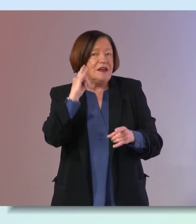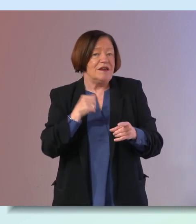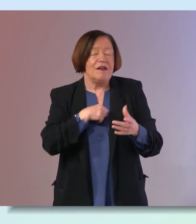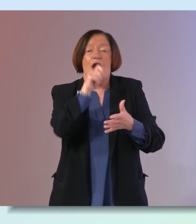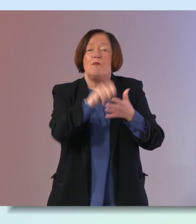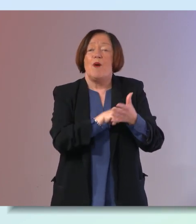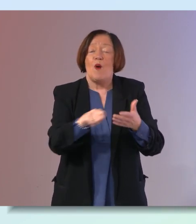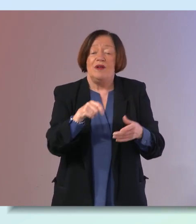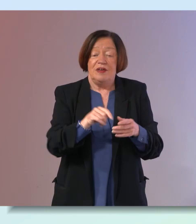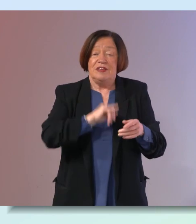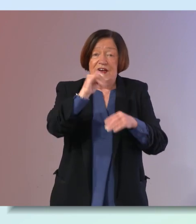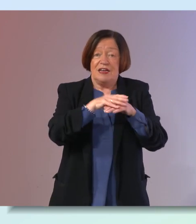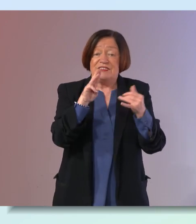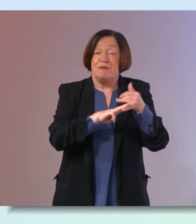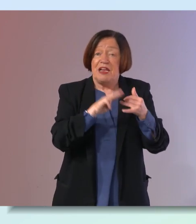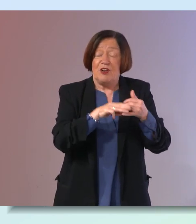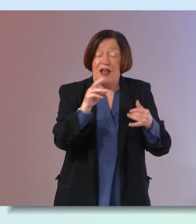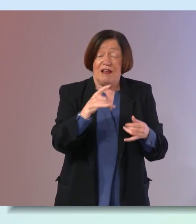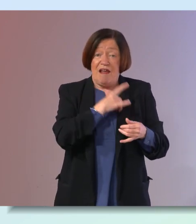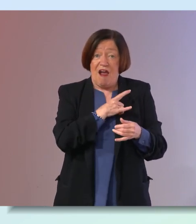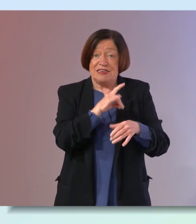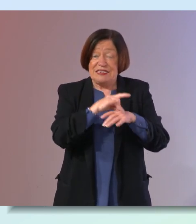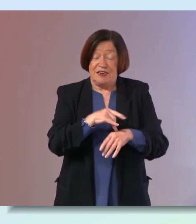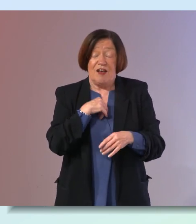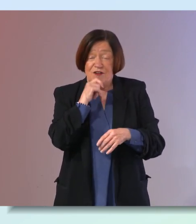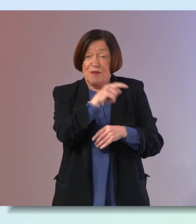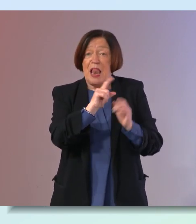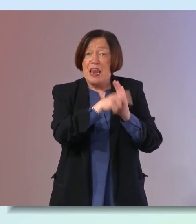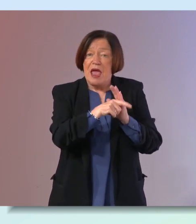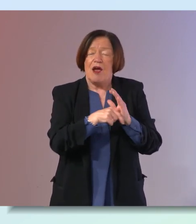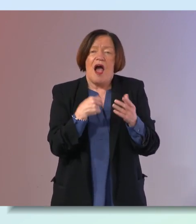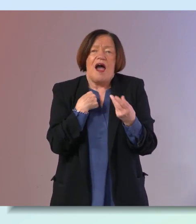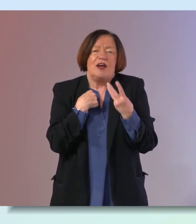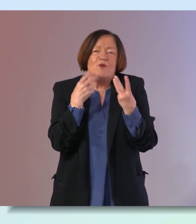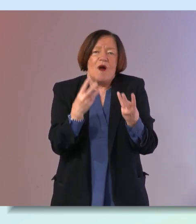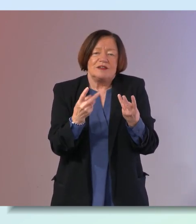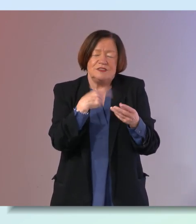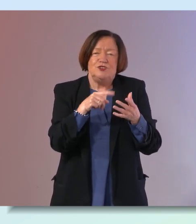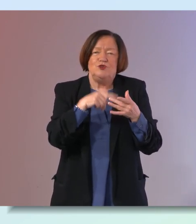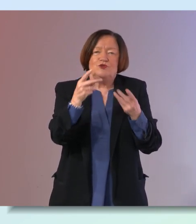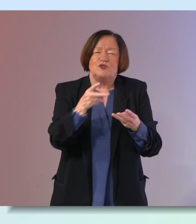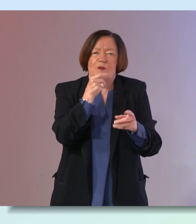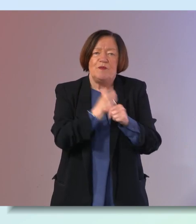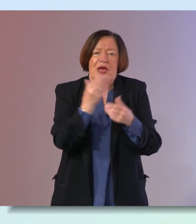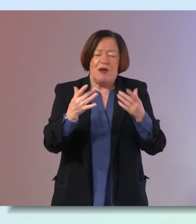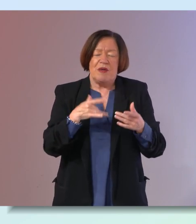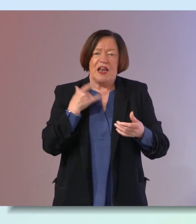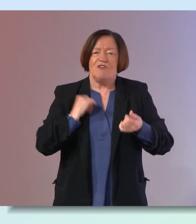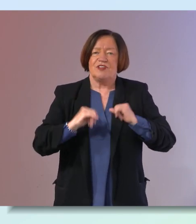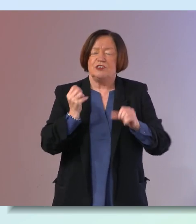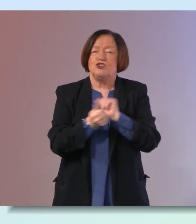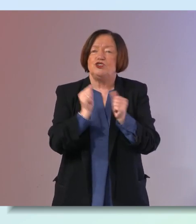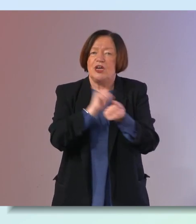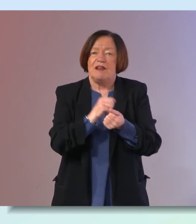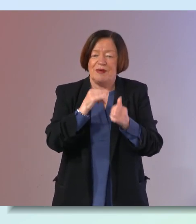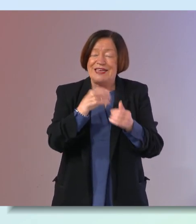poll top is menopause and cardiovascular disease i'm going to come back to you on that but i want and second you want to talk about how to make lifestyle changes like